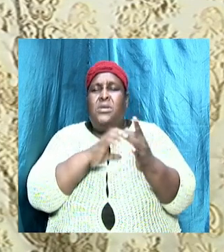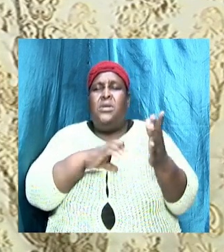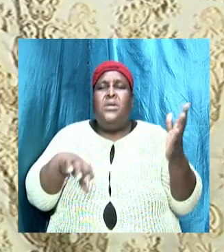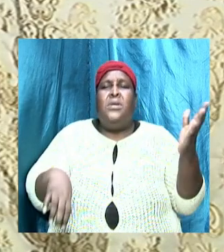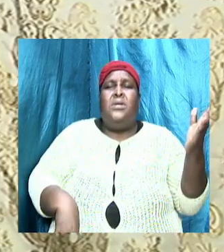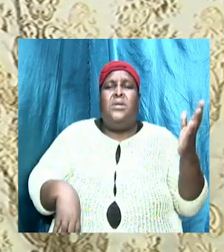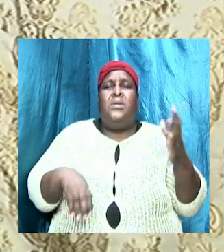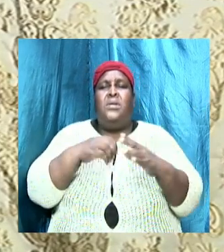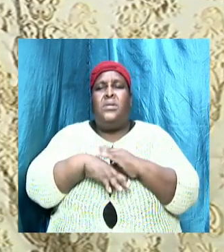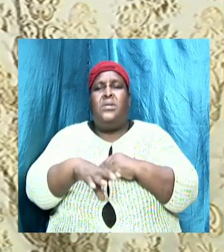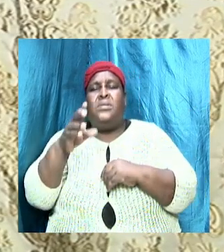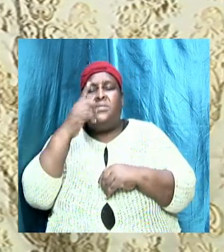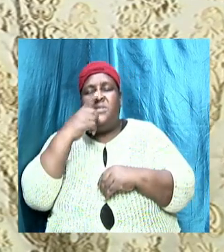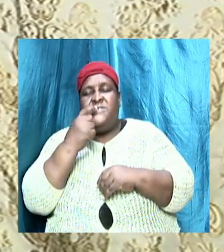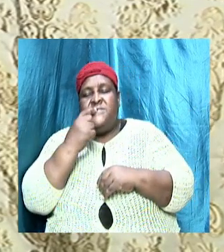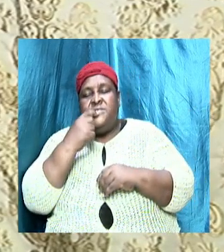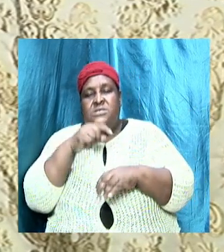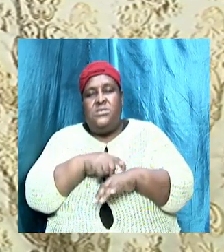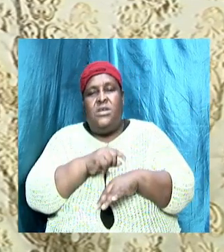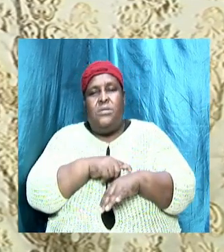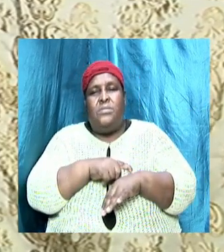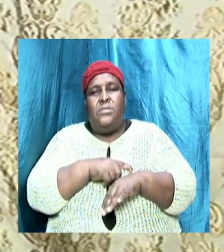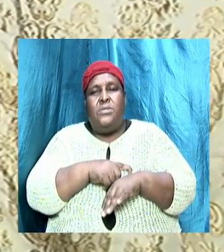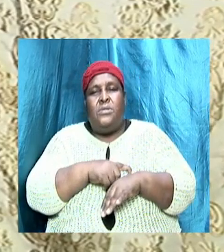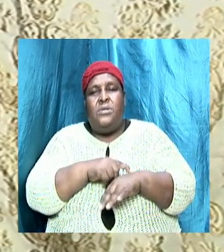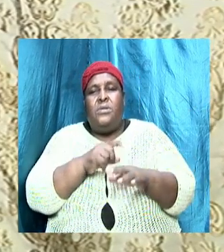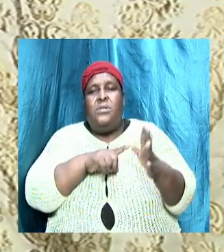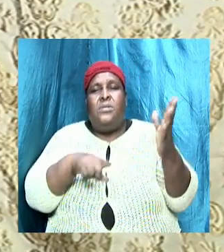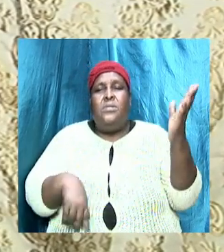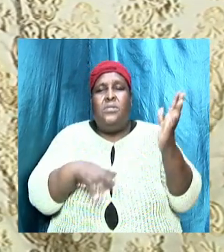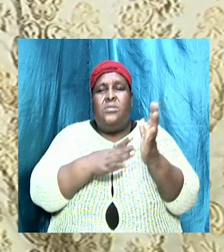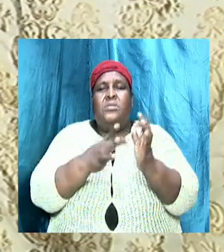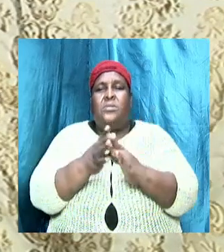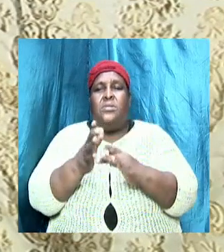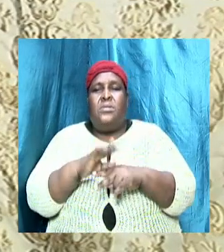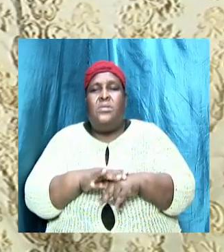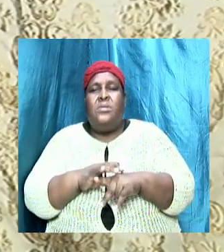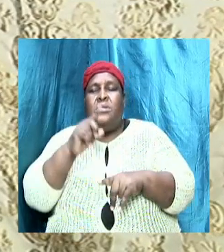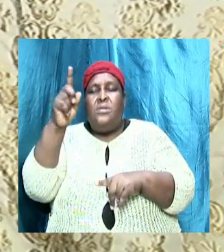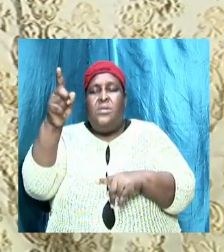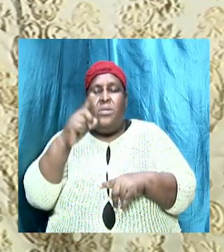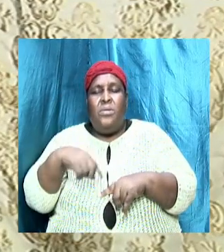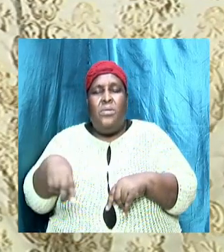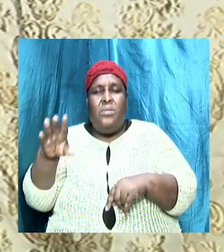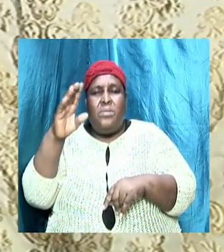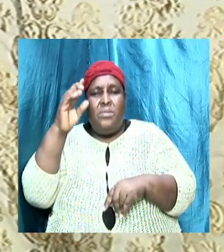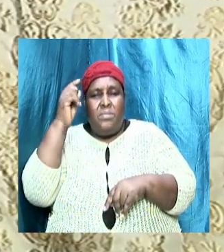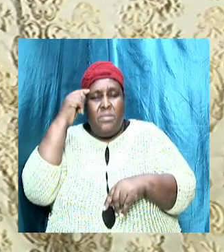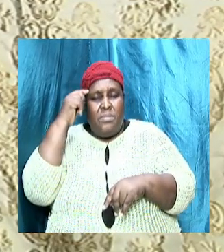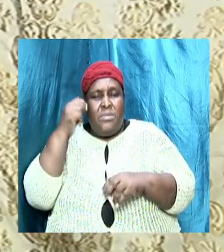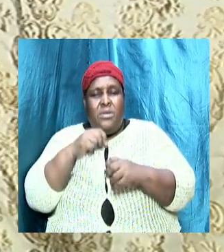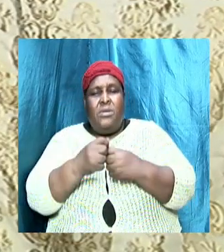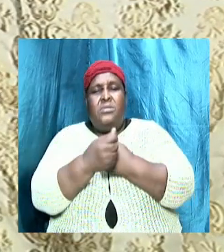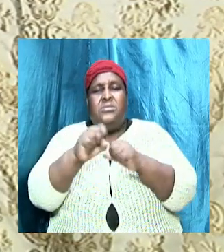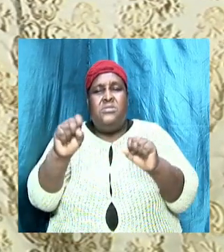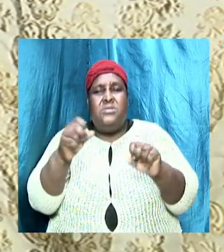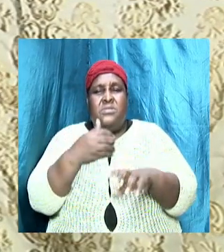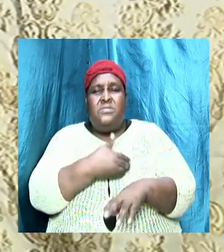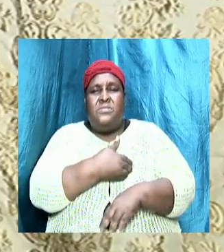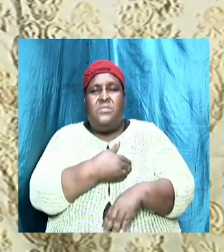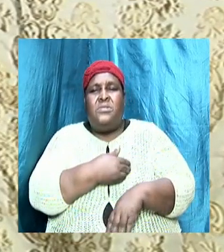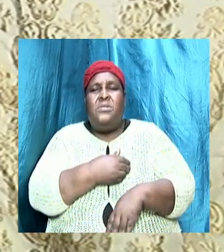because we are in serious times and Lord Jesus it is your intention to save souls